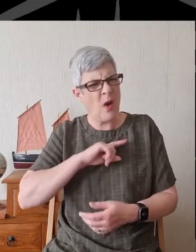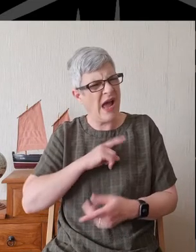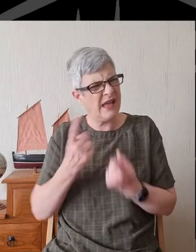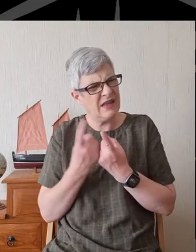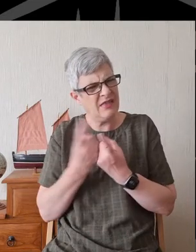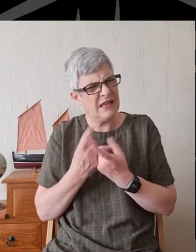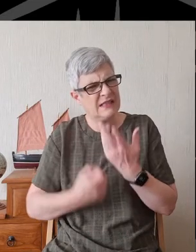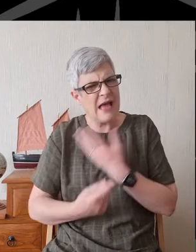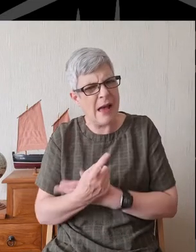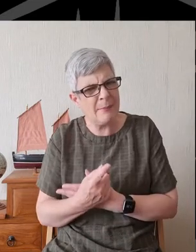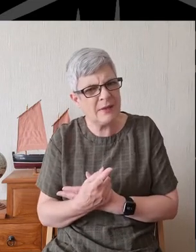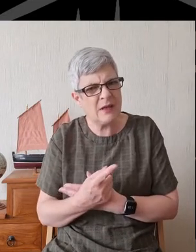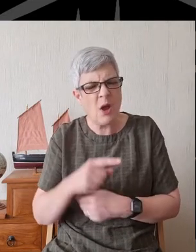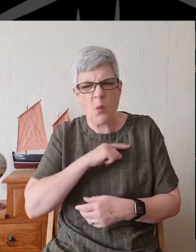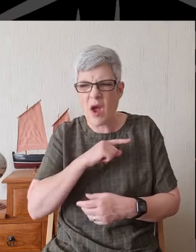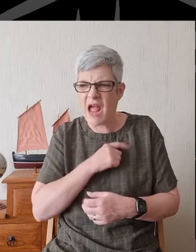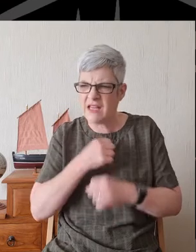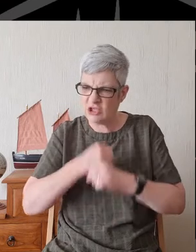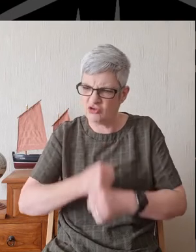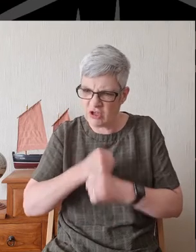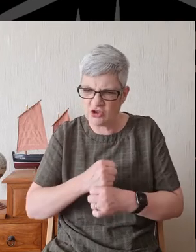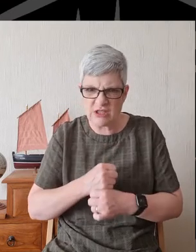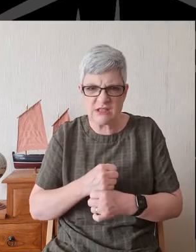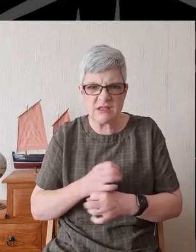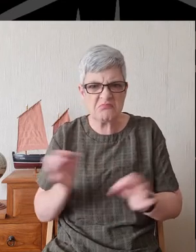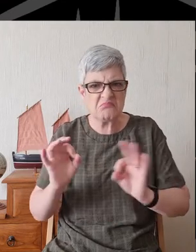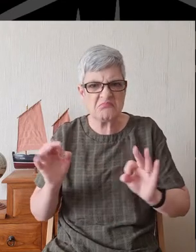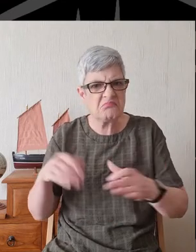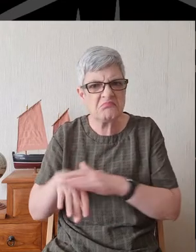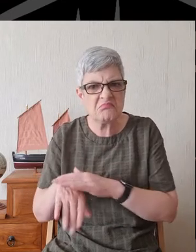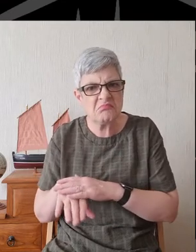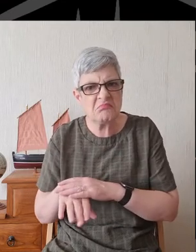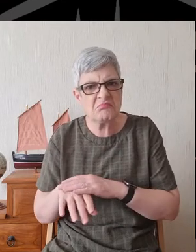so many empty church buildings around the country?